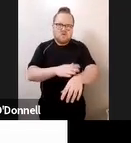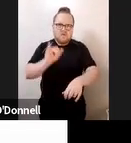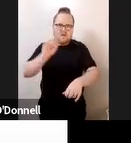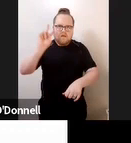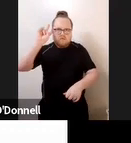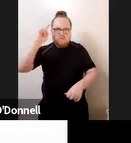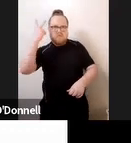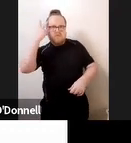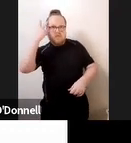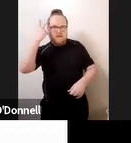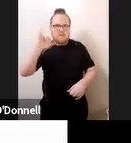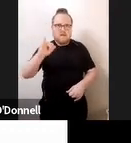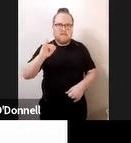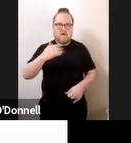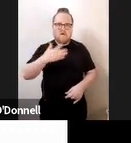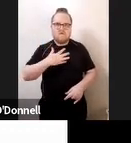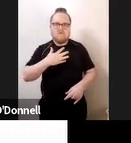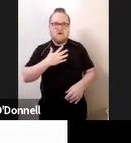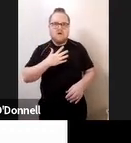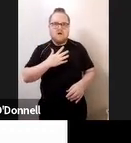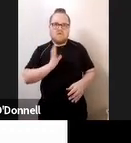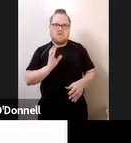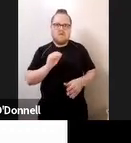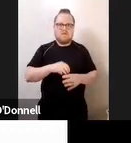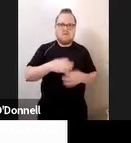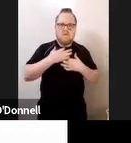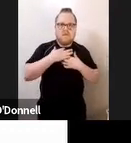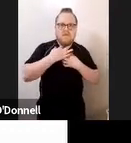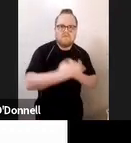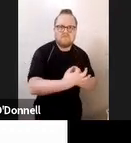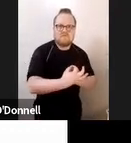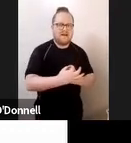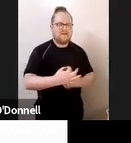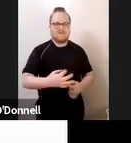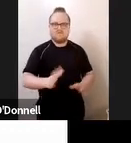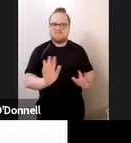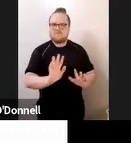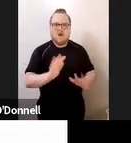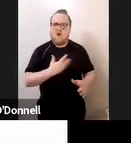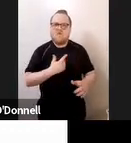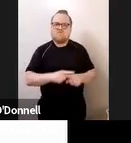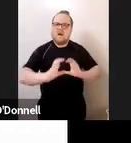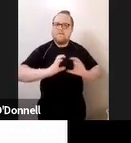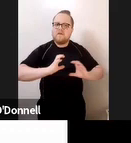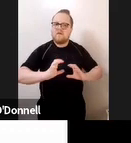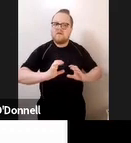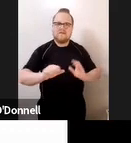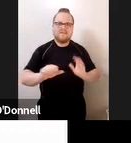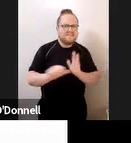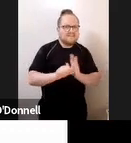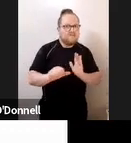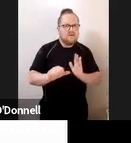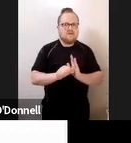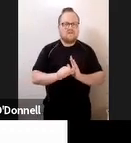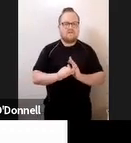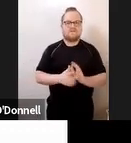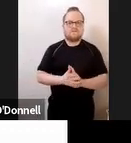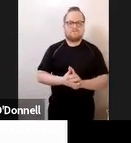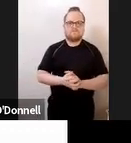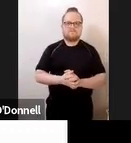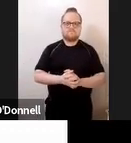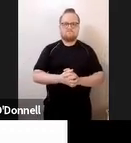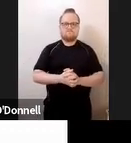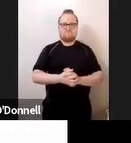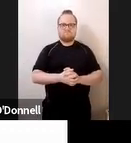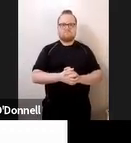Imagine, for example, that you're working with a deafblind male in